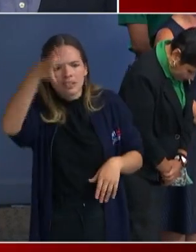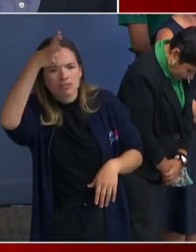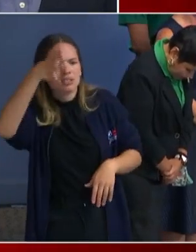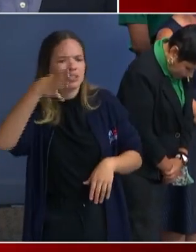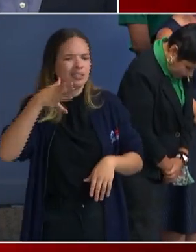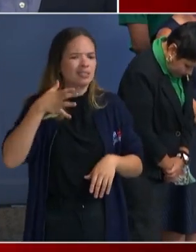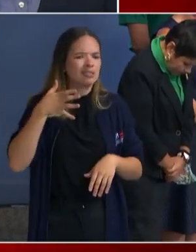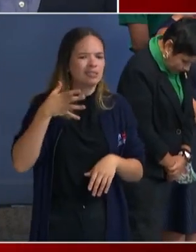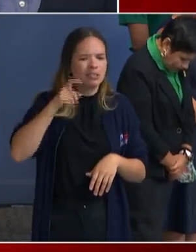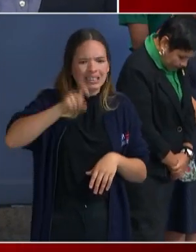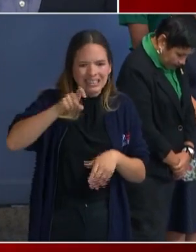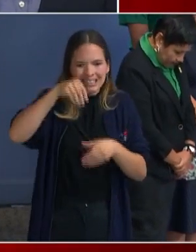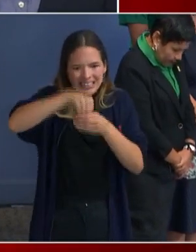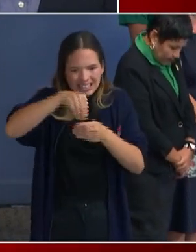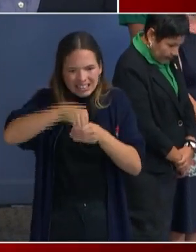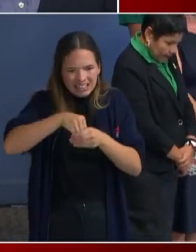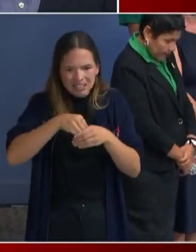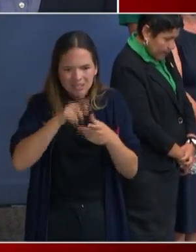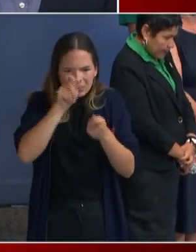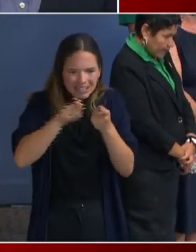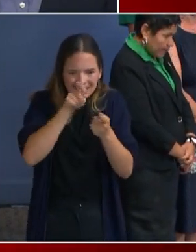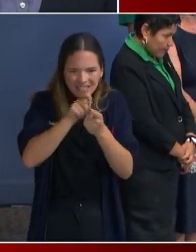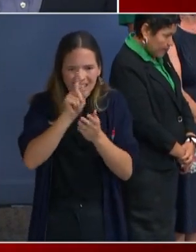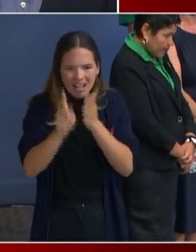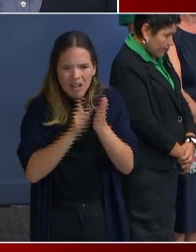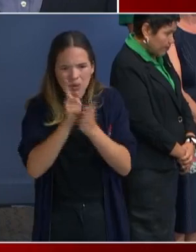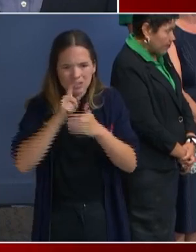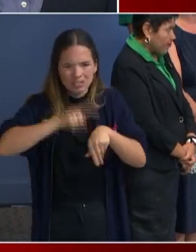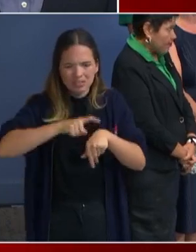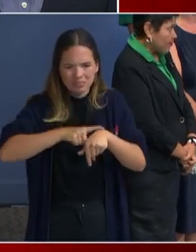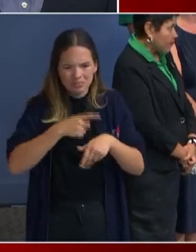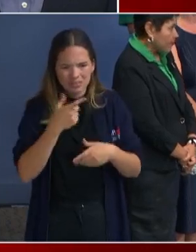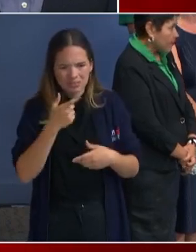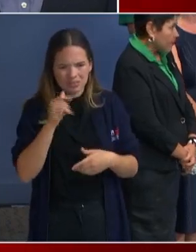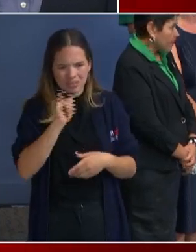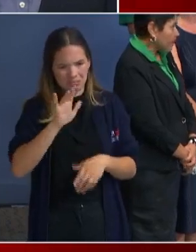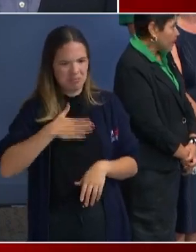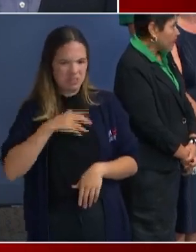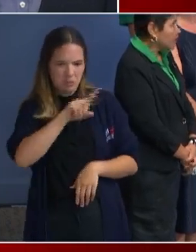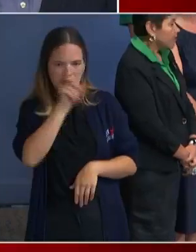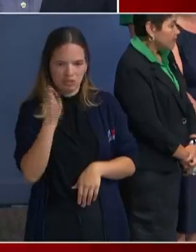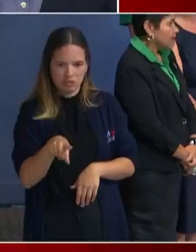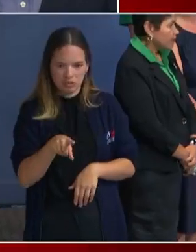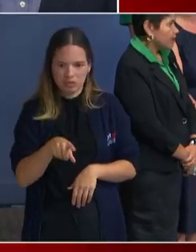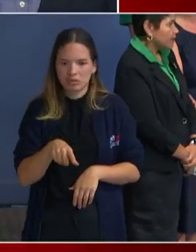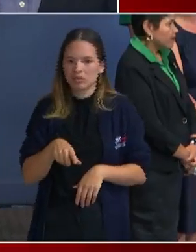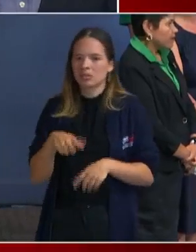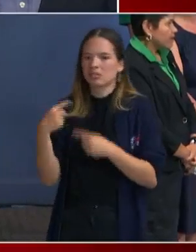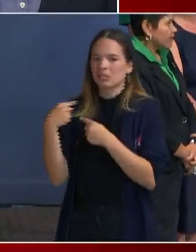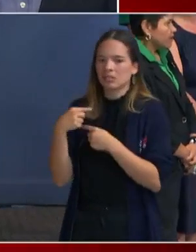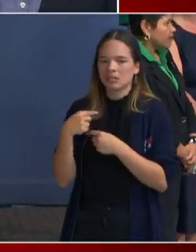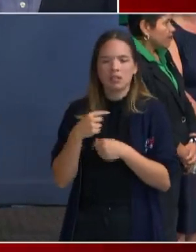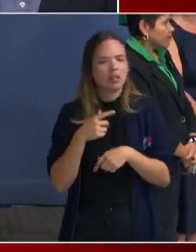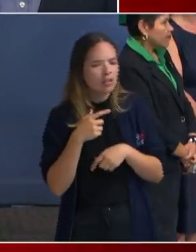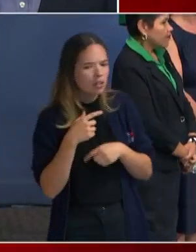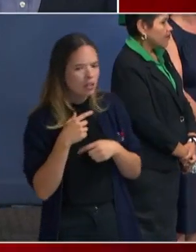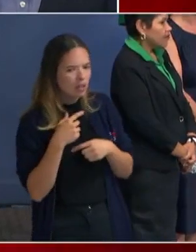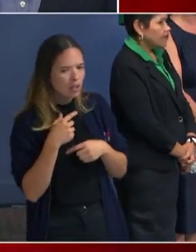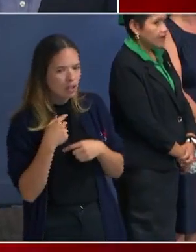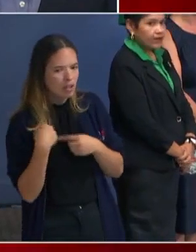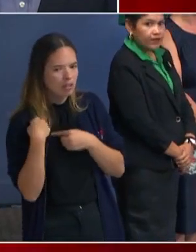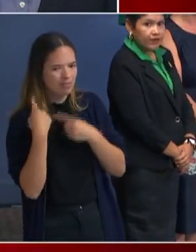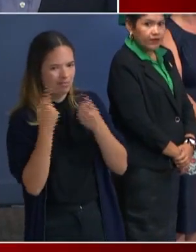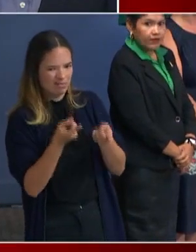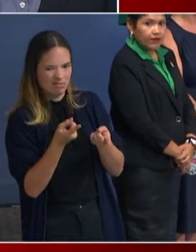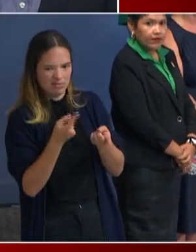at a reasonable hour. Um, that's the first question. Well, we've always had a curfew. Like that's not anything new. I don't think, but